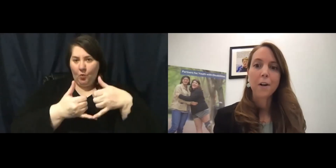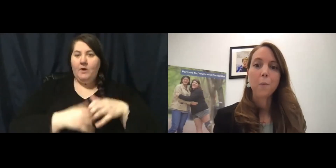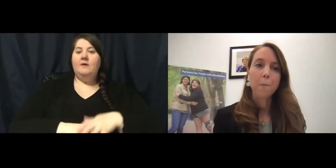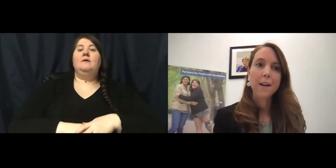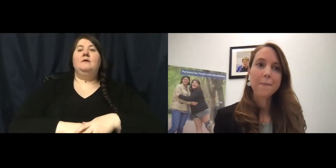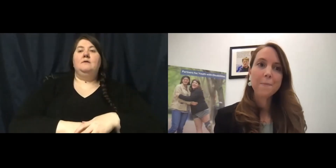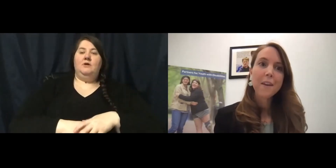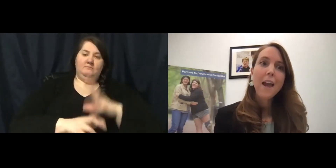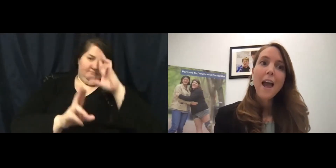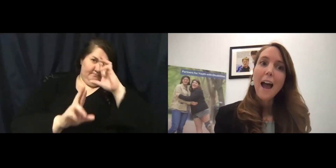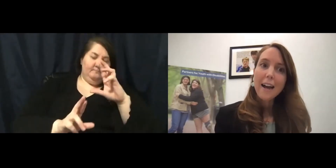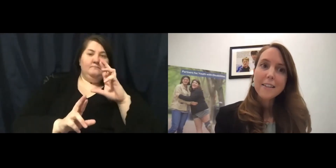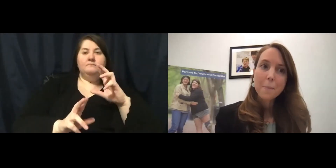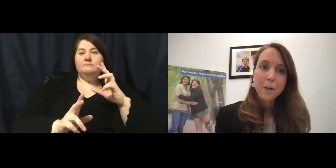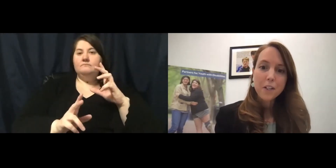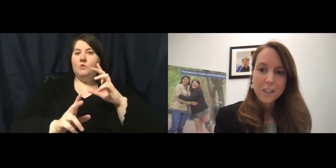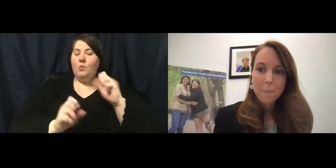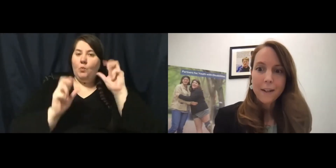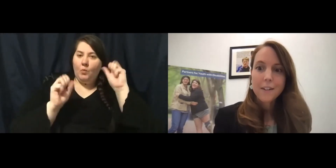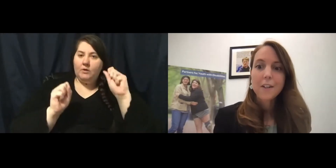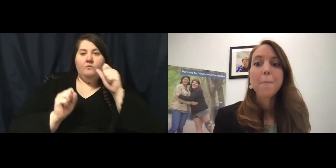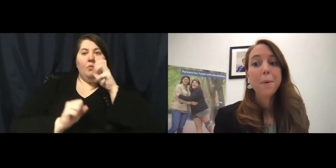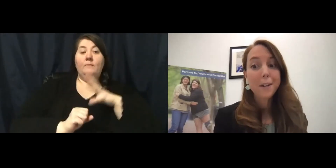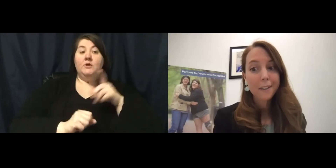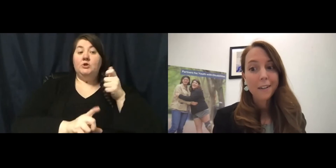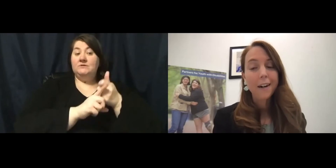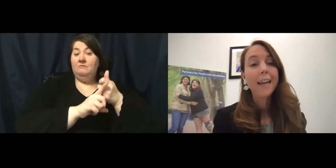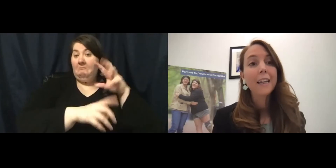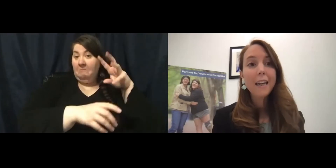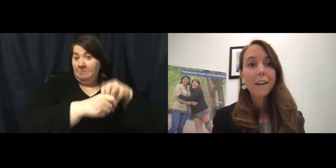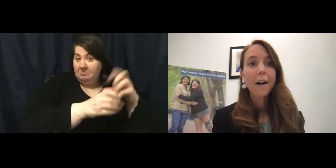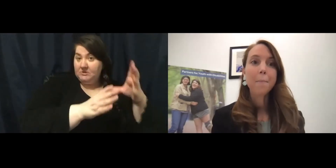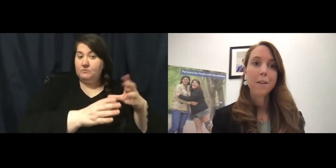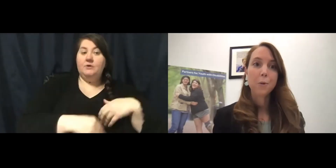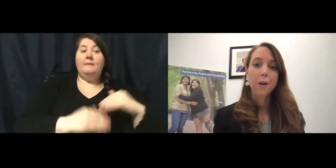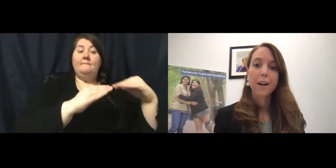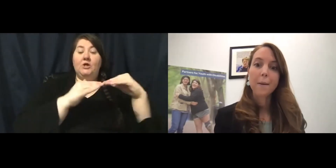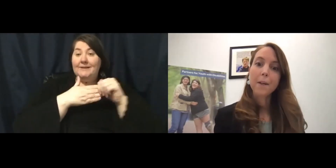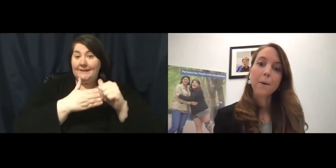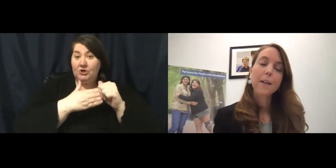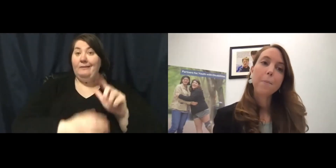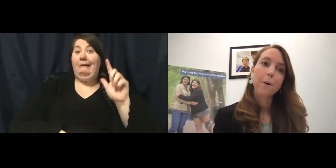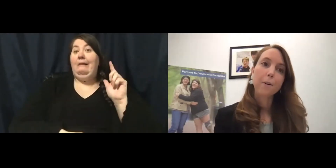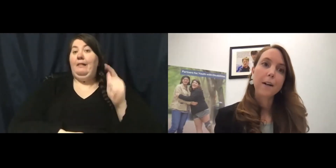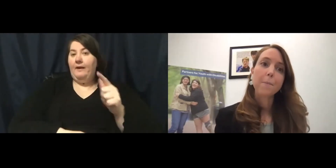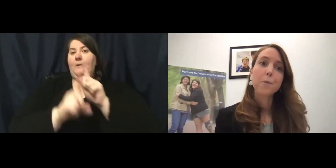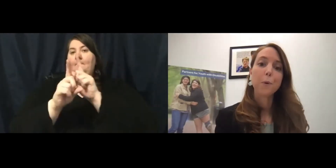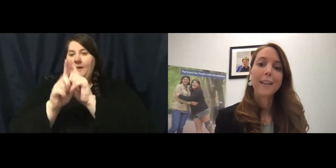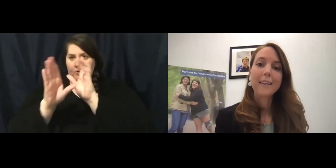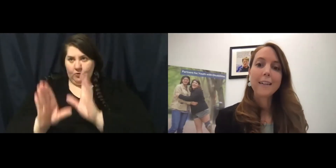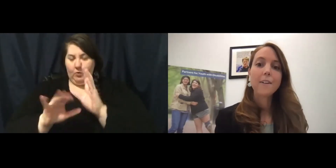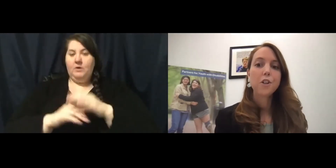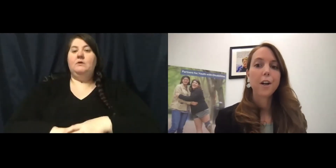young woman. As a participant peer leader and later a mentor in PYD programs,